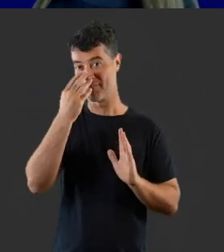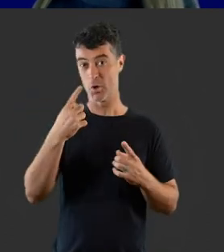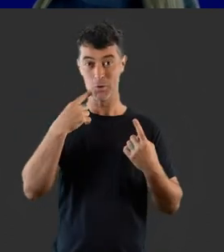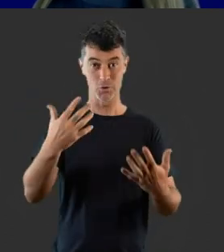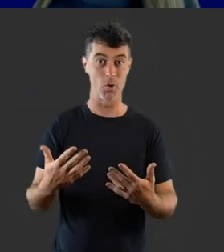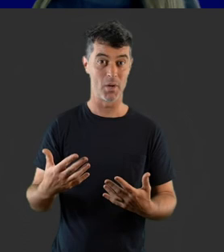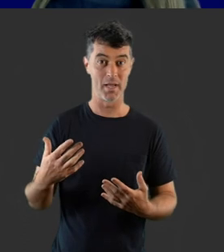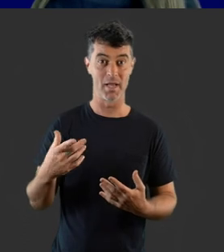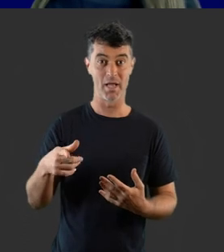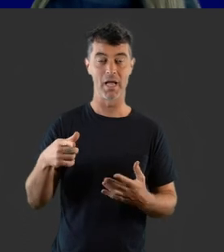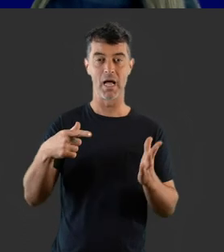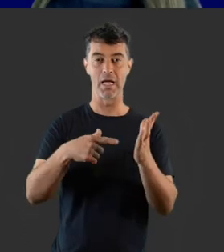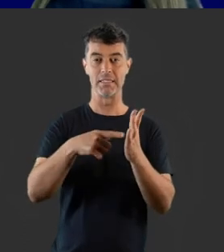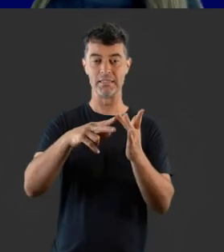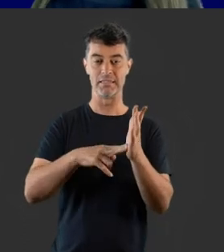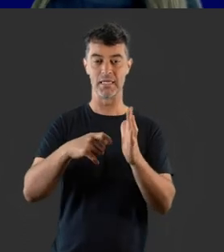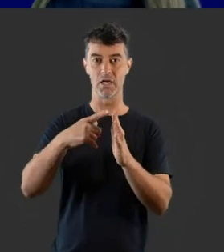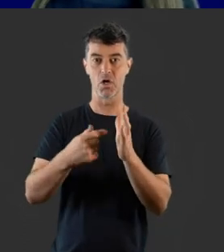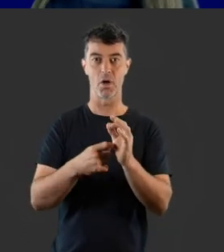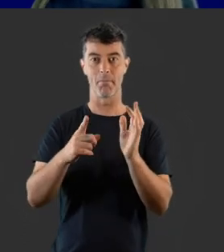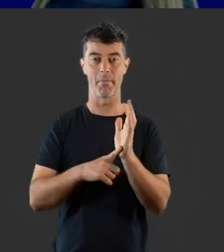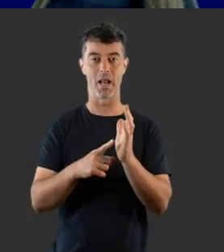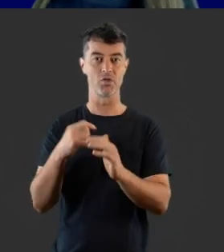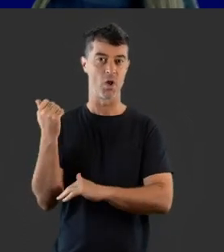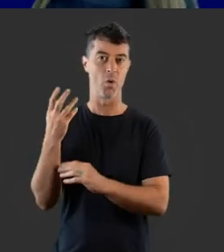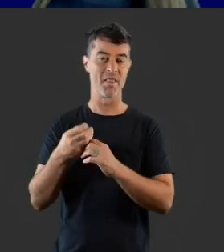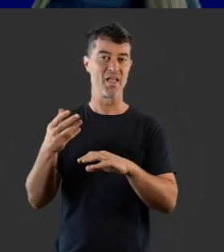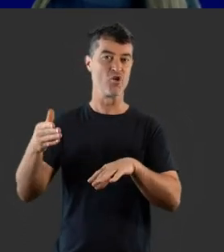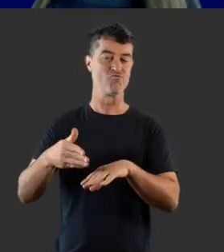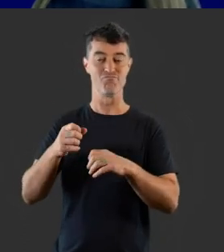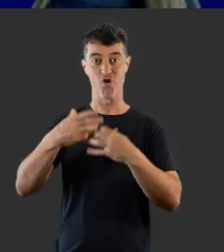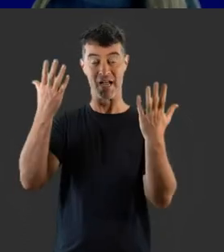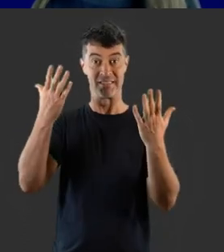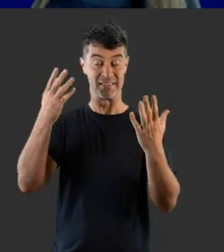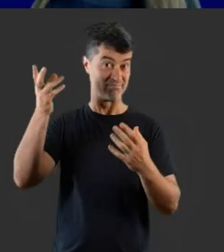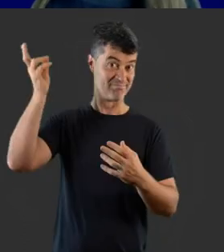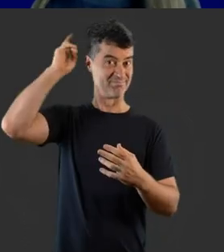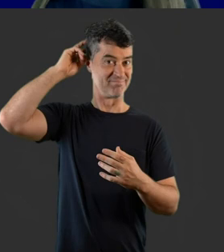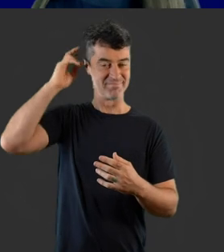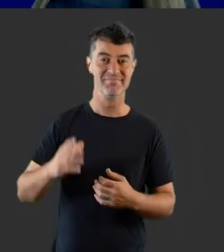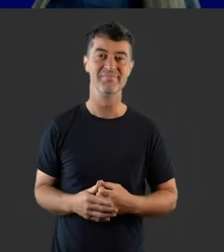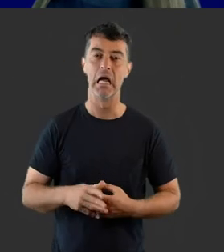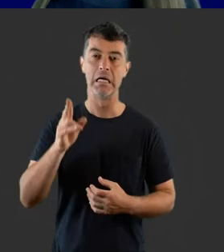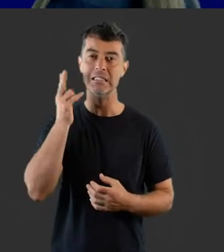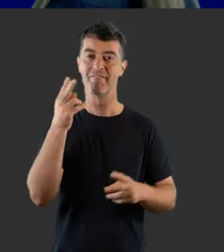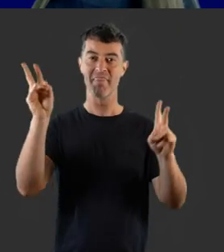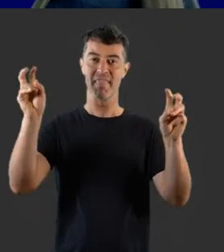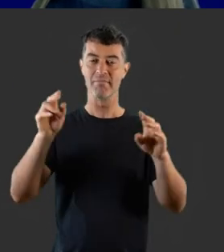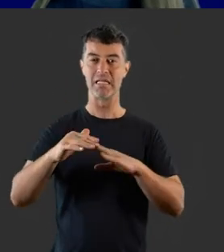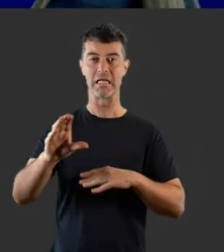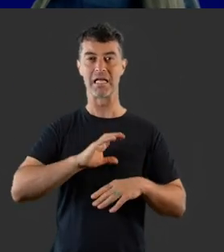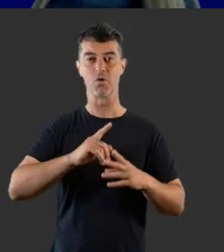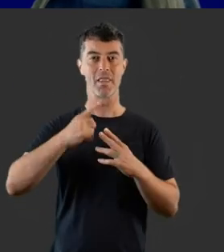aid. The final photograph shows the head of a tinkerbell doll with a bright pink cochlear implant.